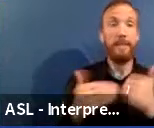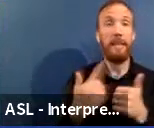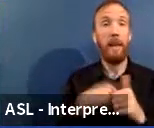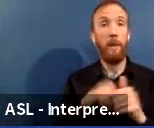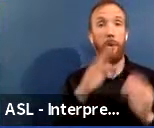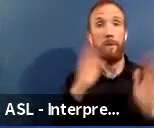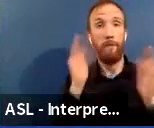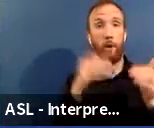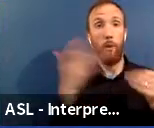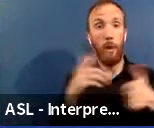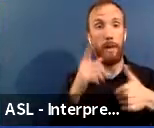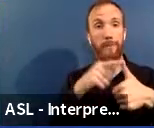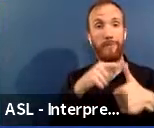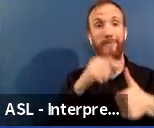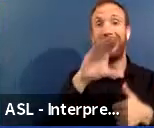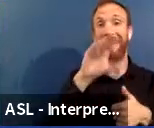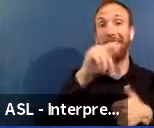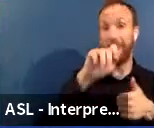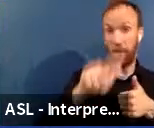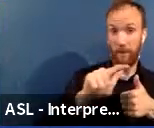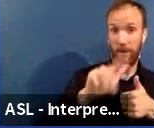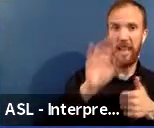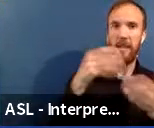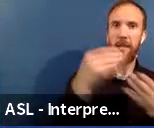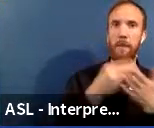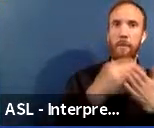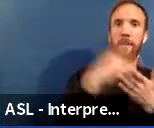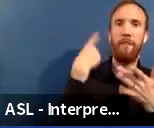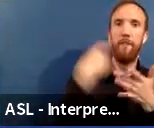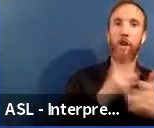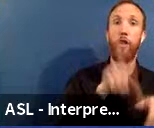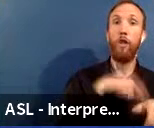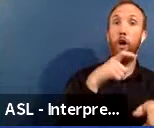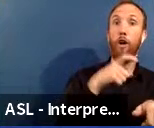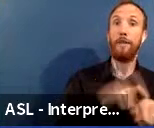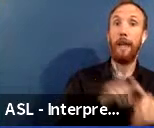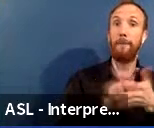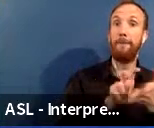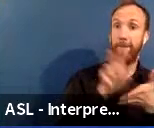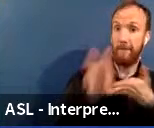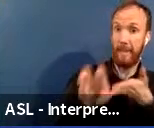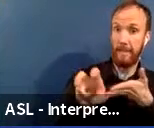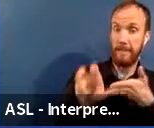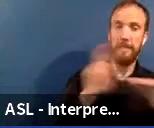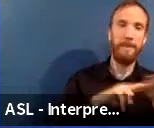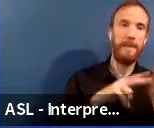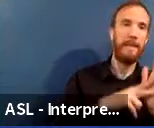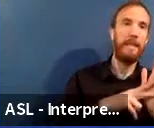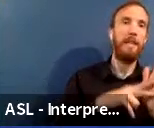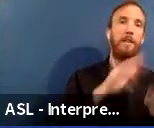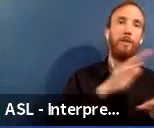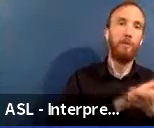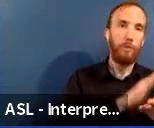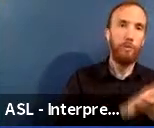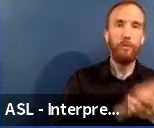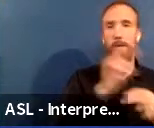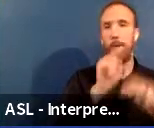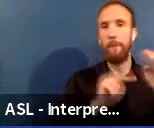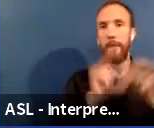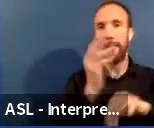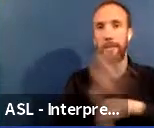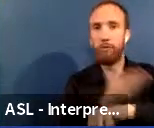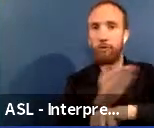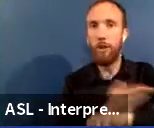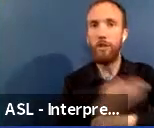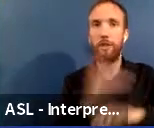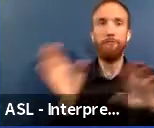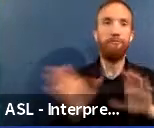represents the amount of funds allocated for long-term investments in our schools and our building construction and renovations. Infrastructure-based